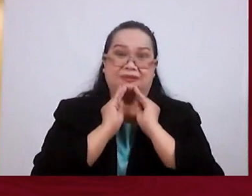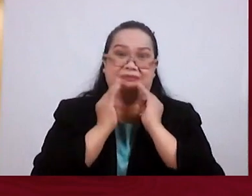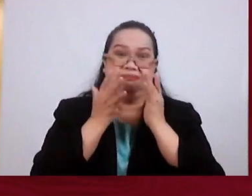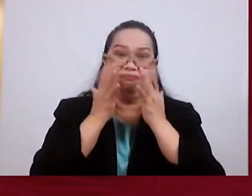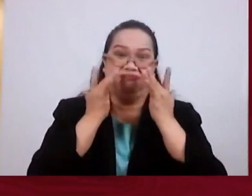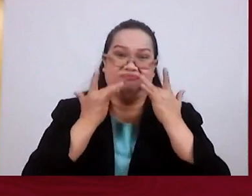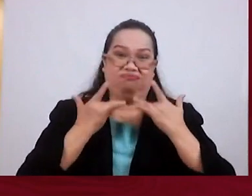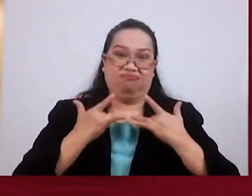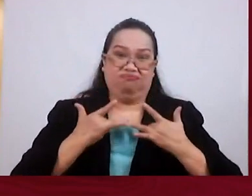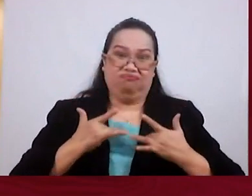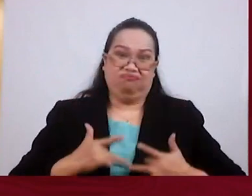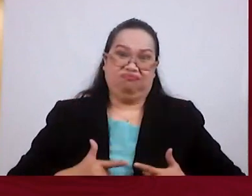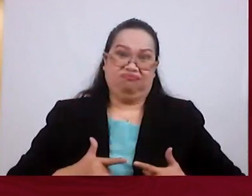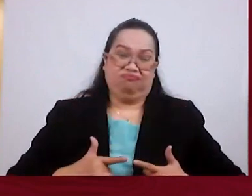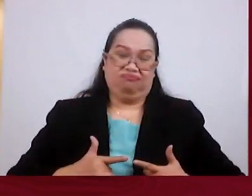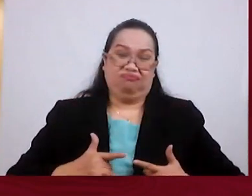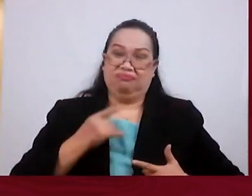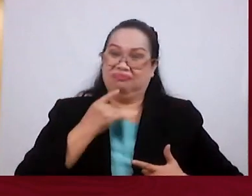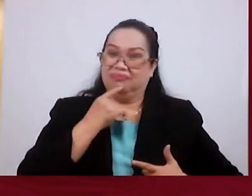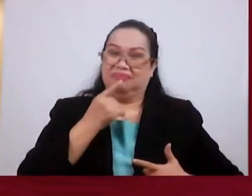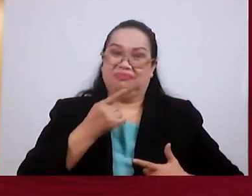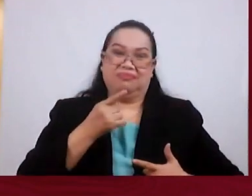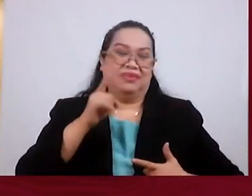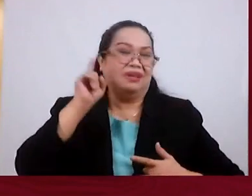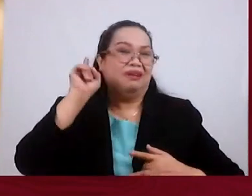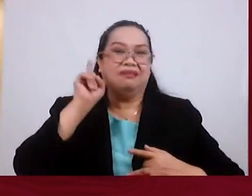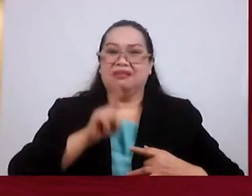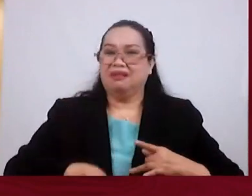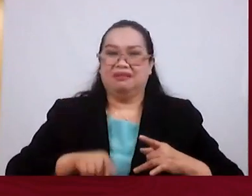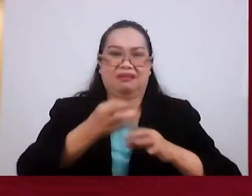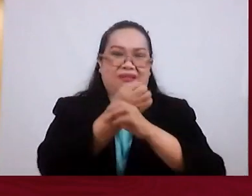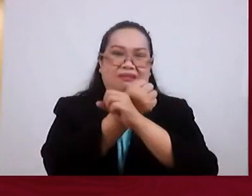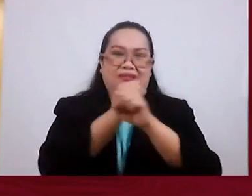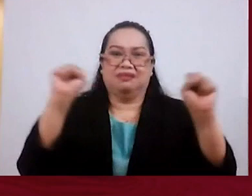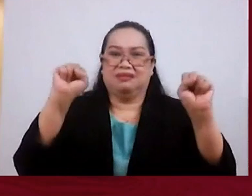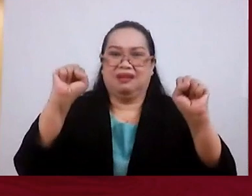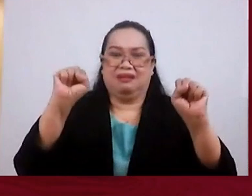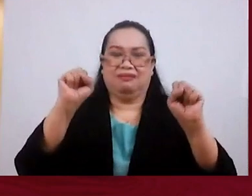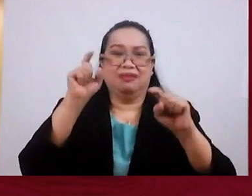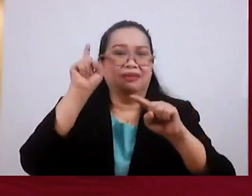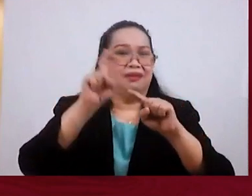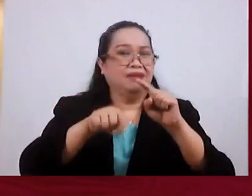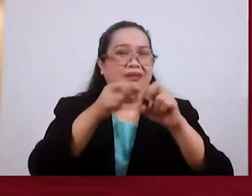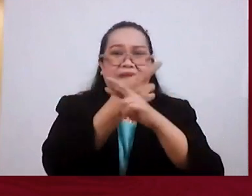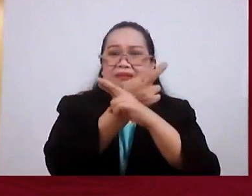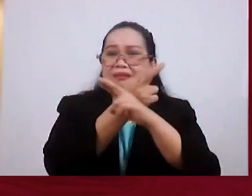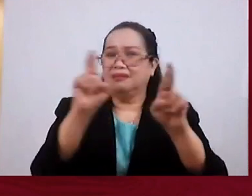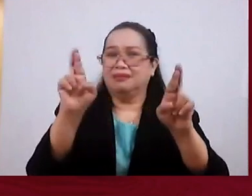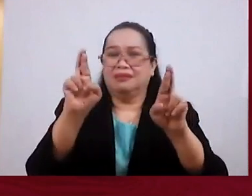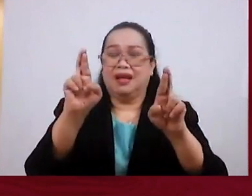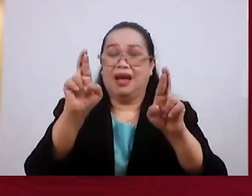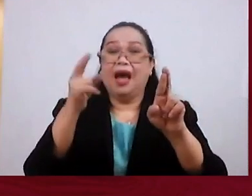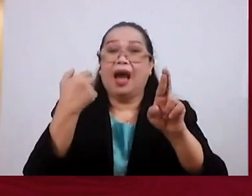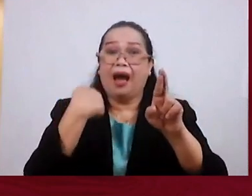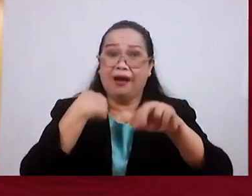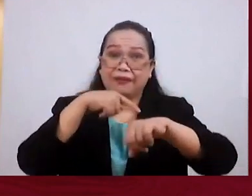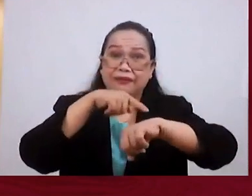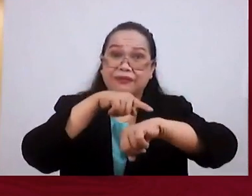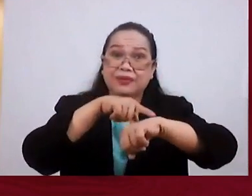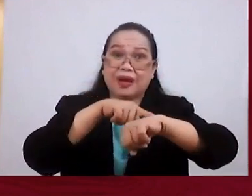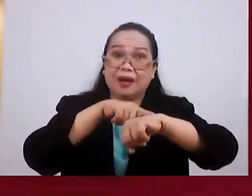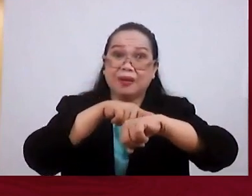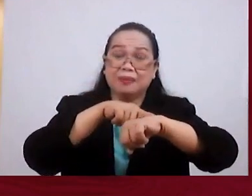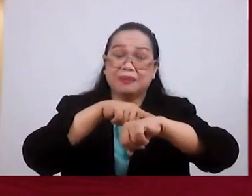He's saying, you cannot be redeemed. In other words, there is a point of